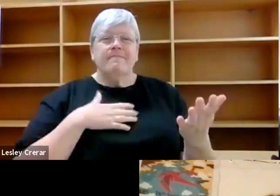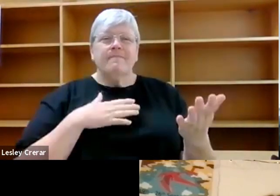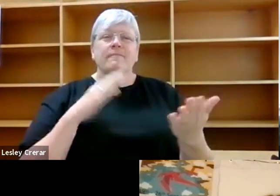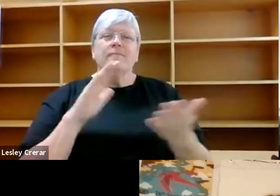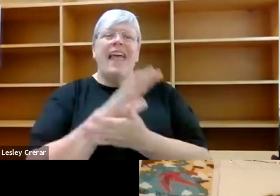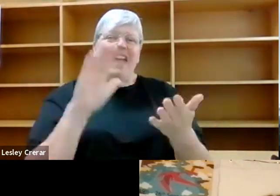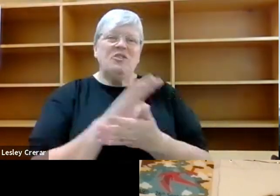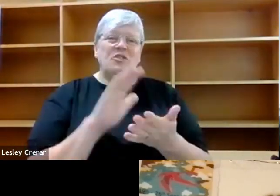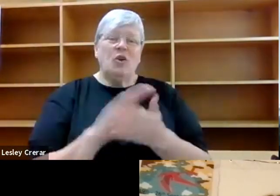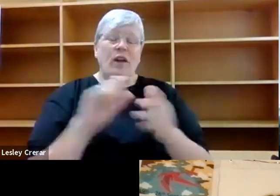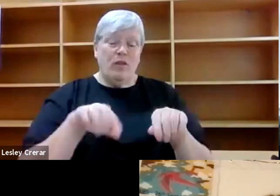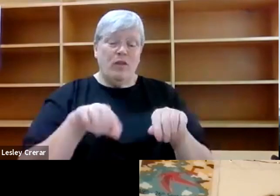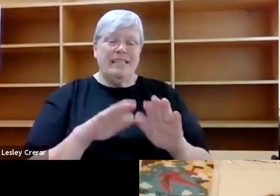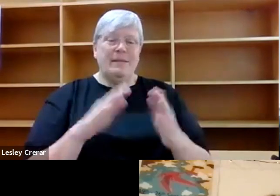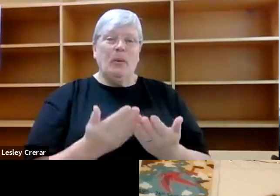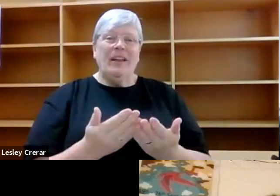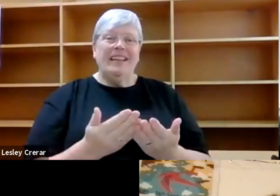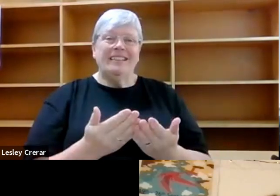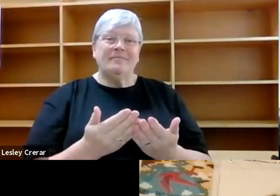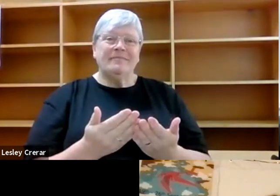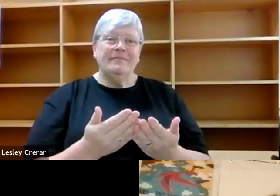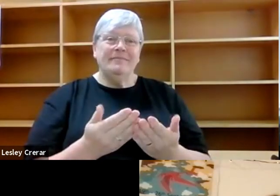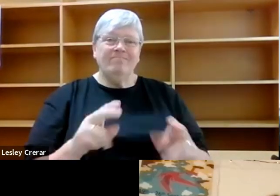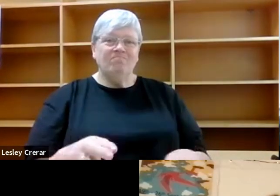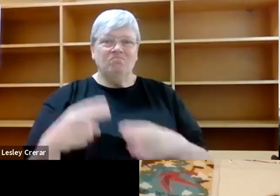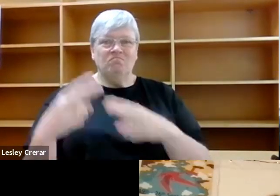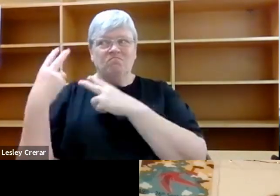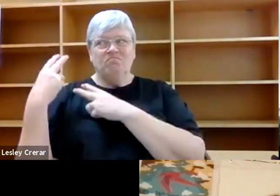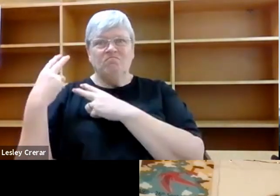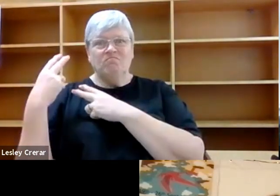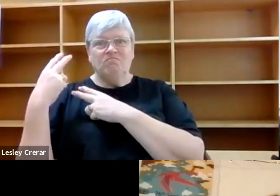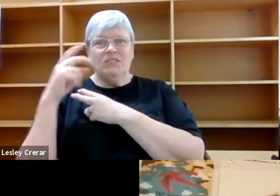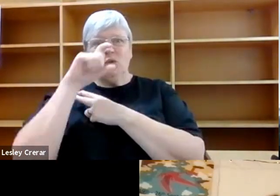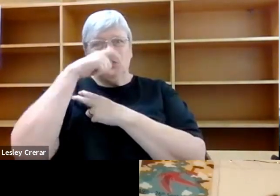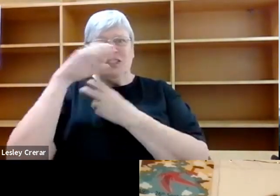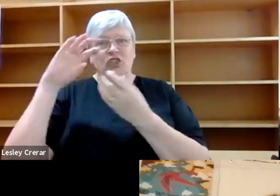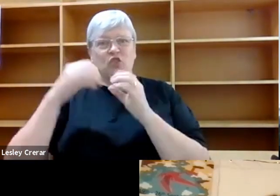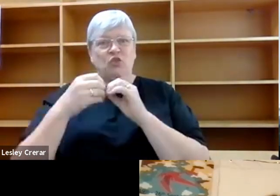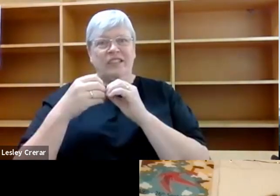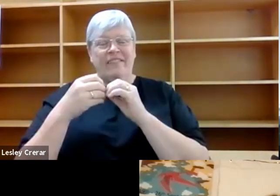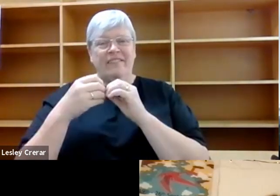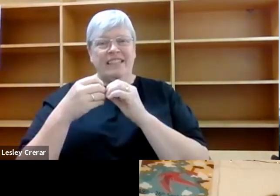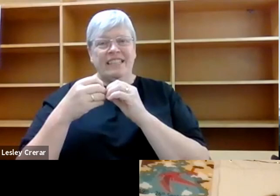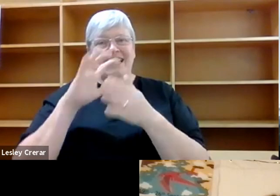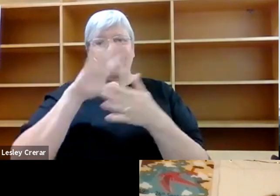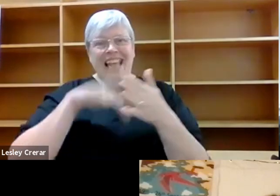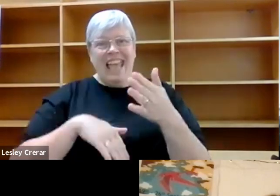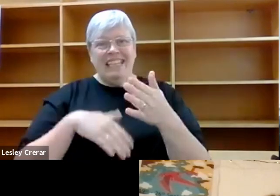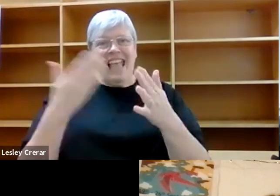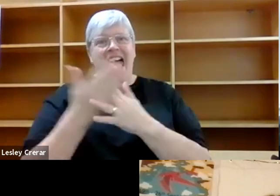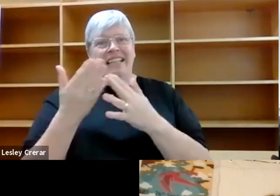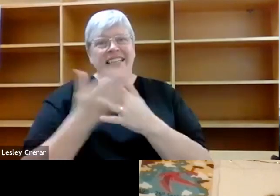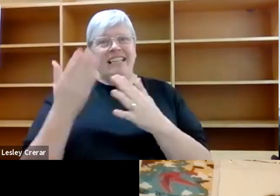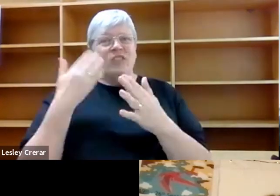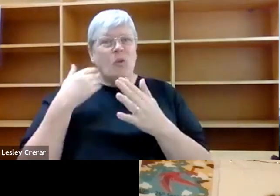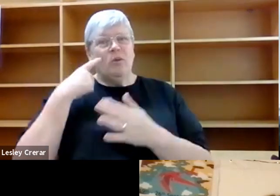for this book revisiting the witchcraft texts that I had access to as a teenager and